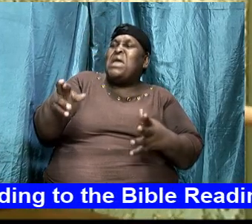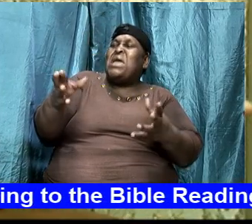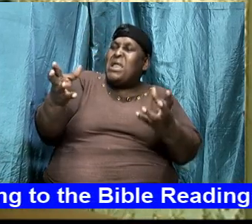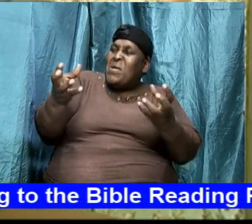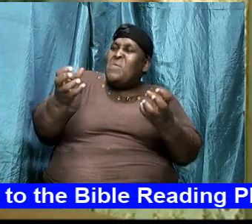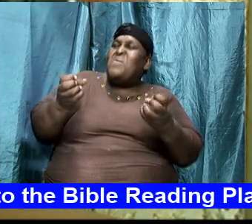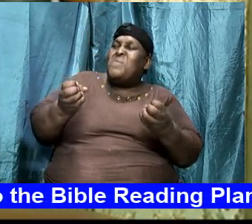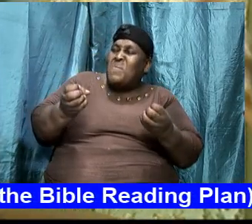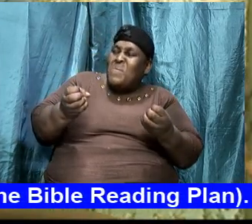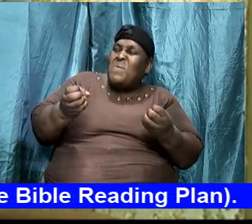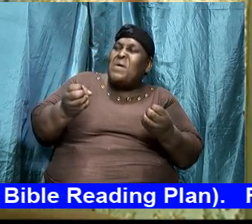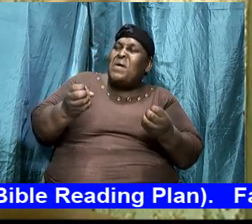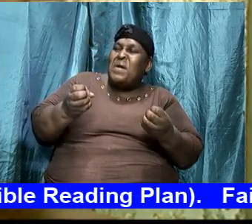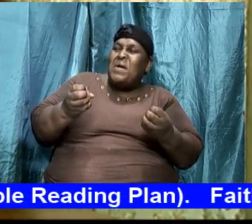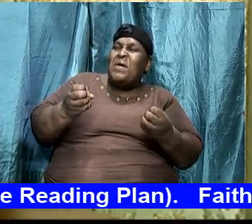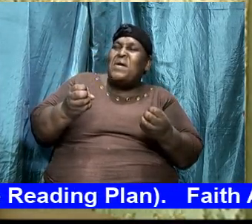church